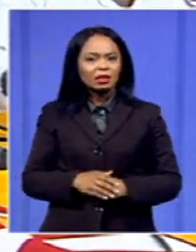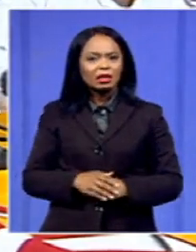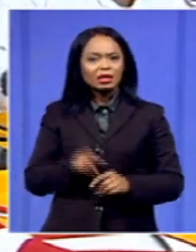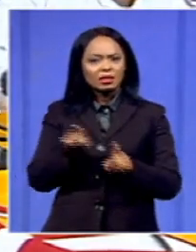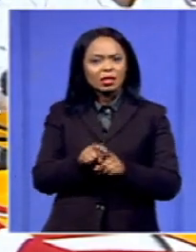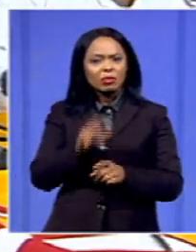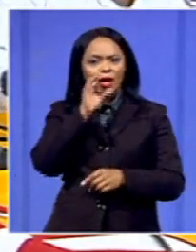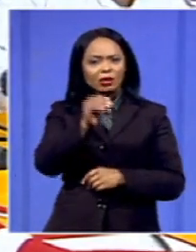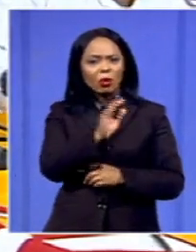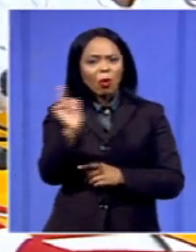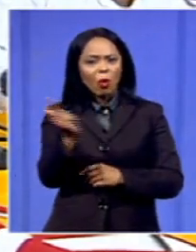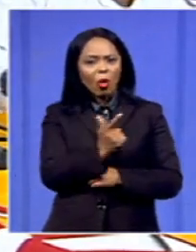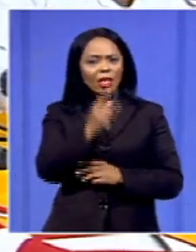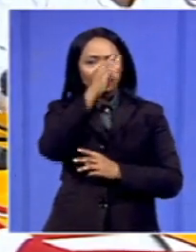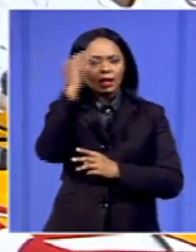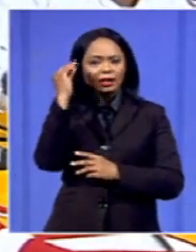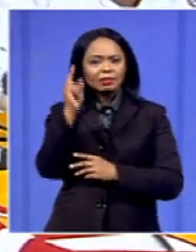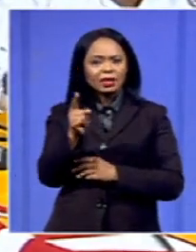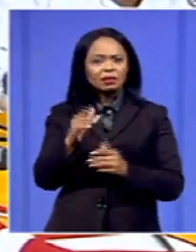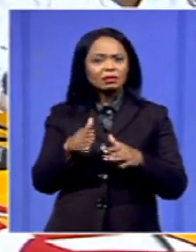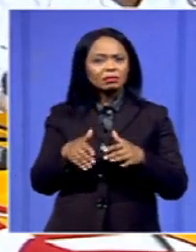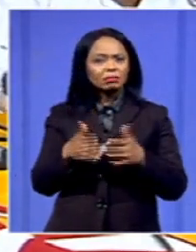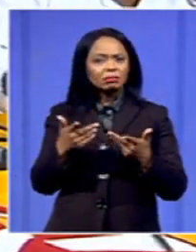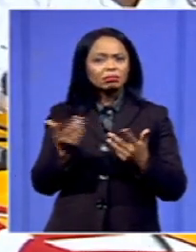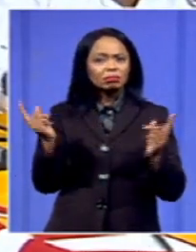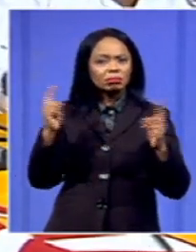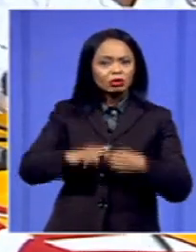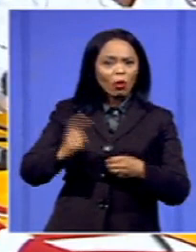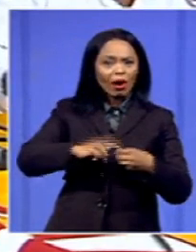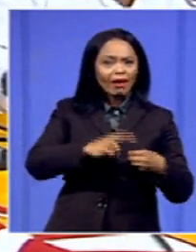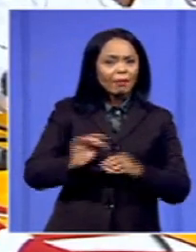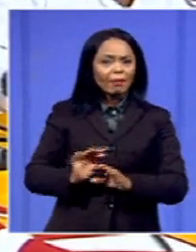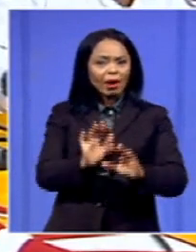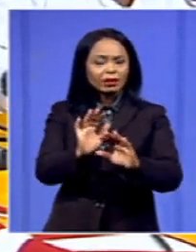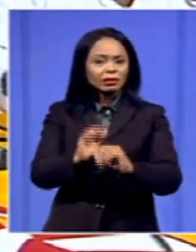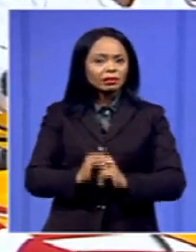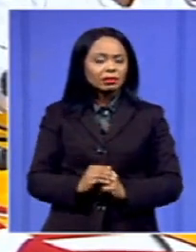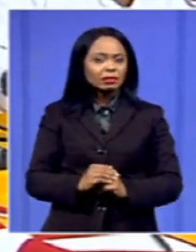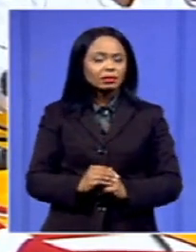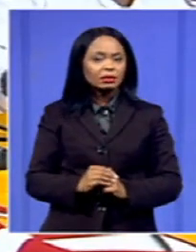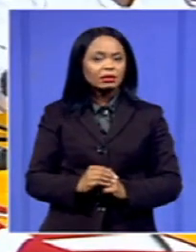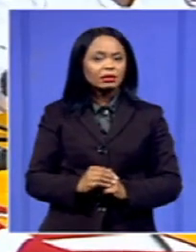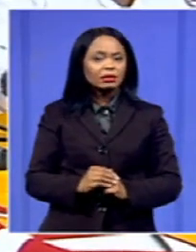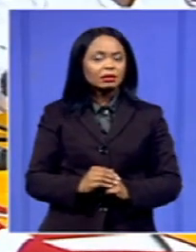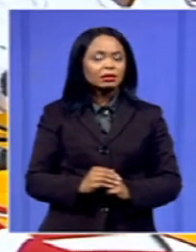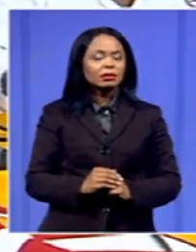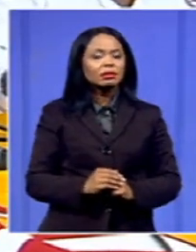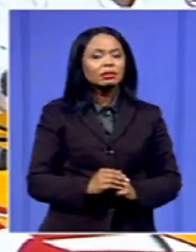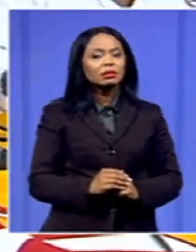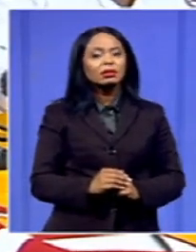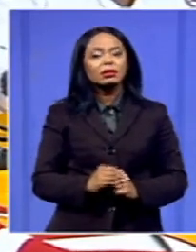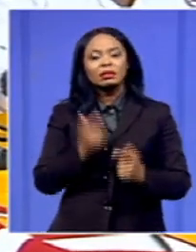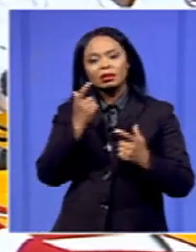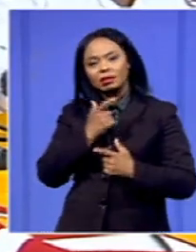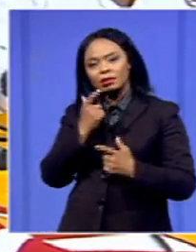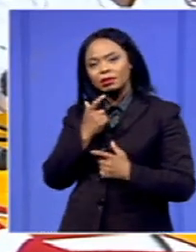come out? Will this effectively not collapse healthcare? Okay. Yeah. Sure. Second question. Yeah, but